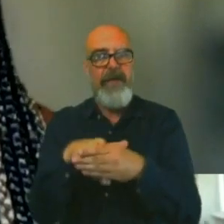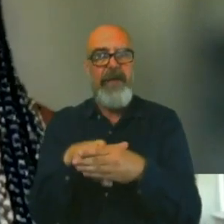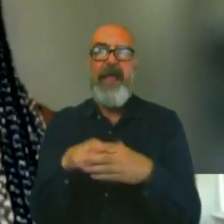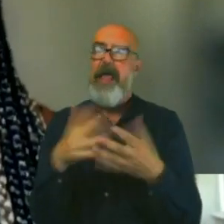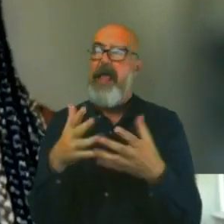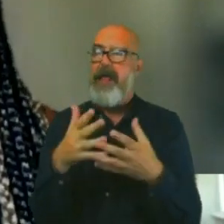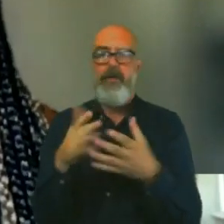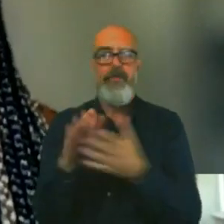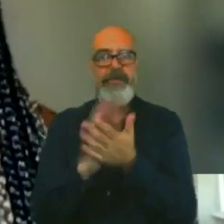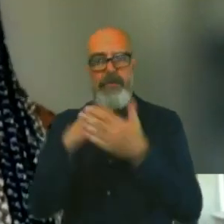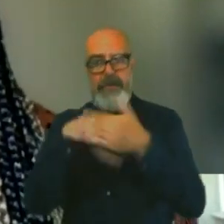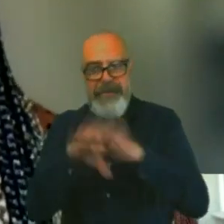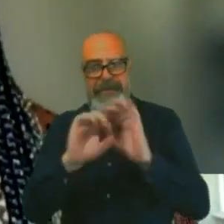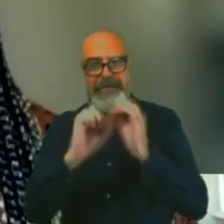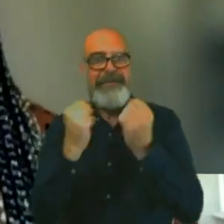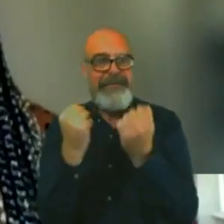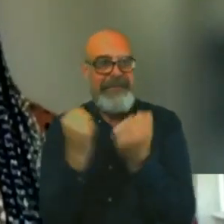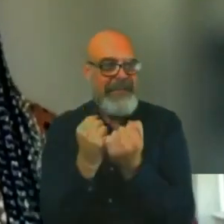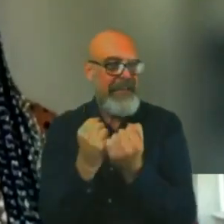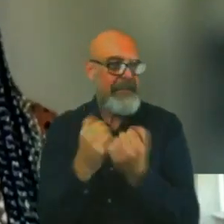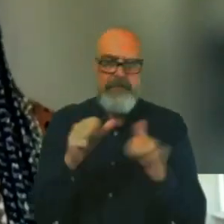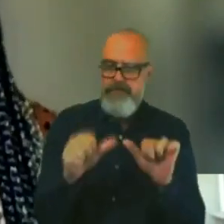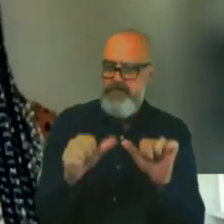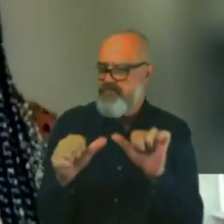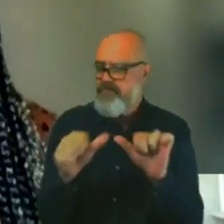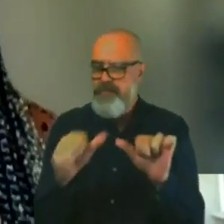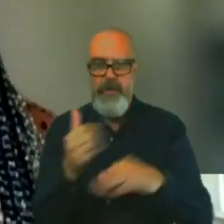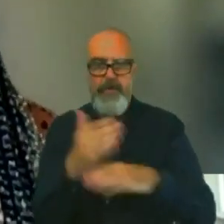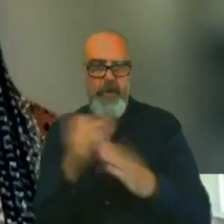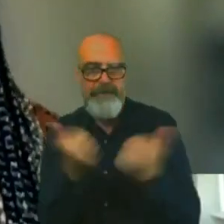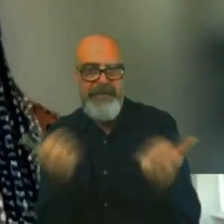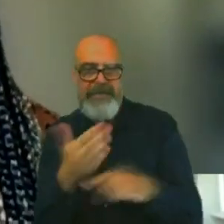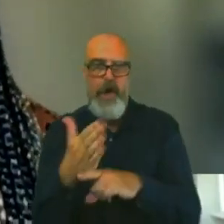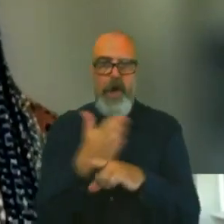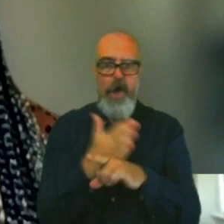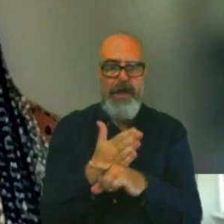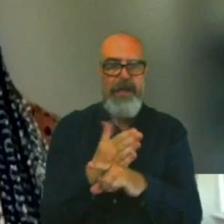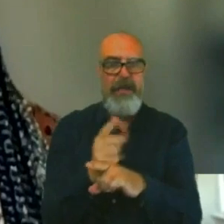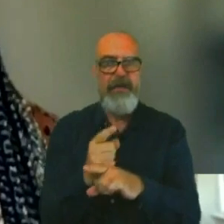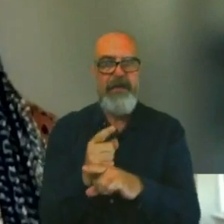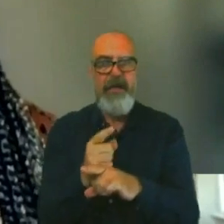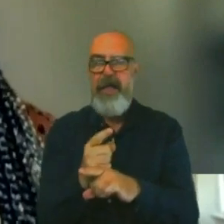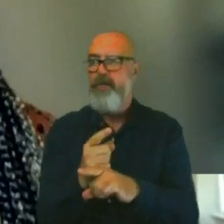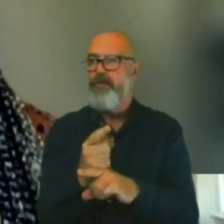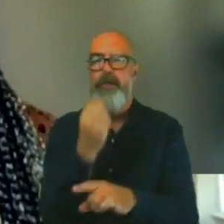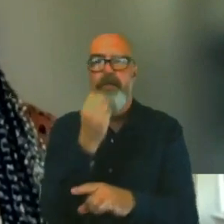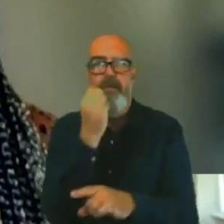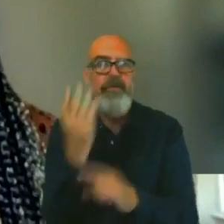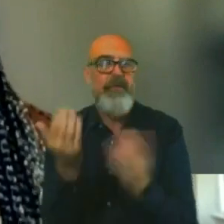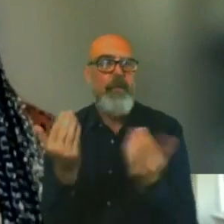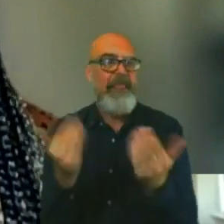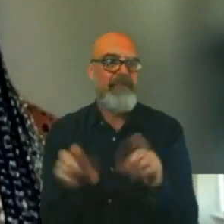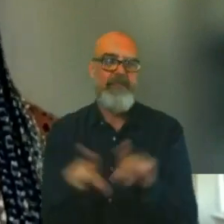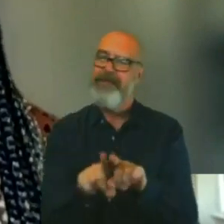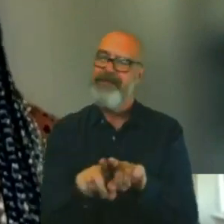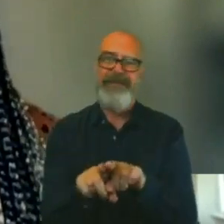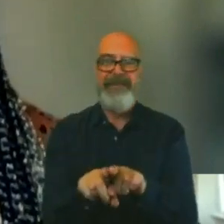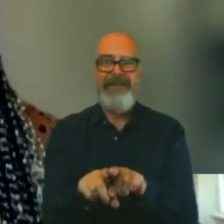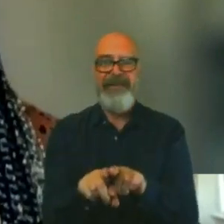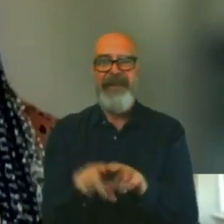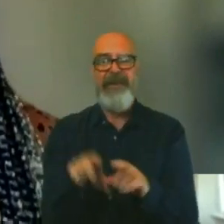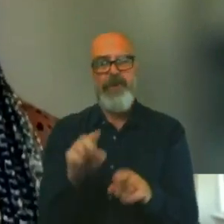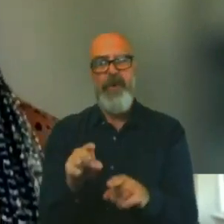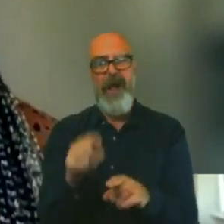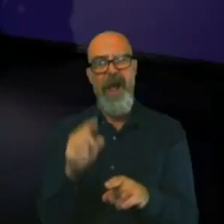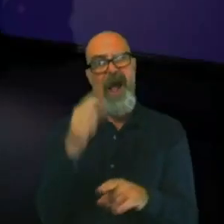back the track early and just seen all the hard work that went into it. And it was such a beautiful weather that day as well. That was probably the most rewarding thing